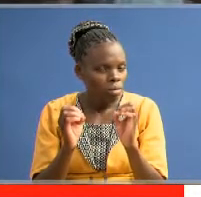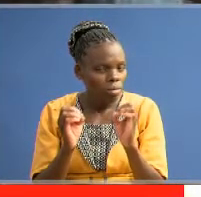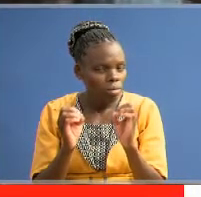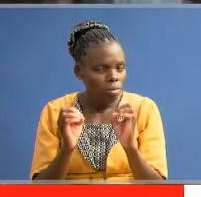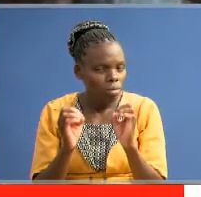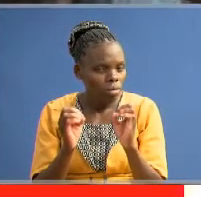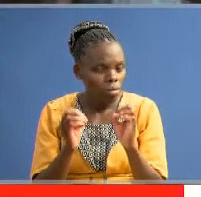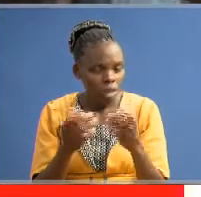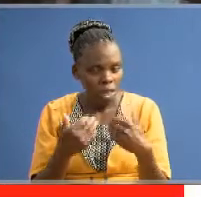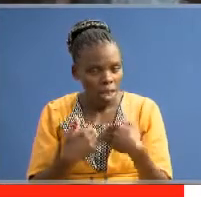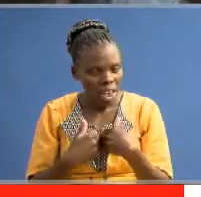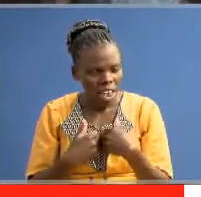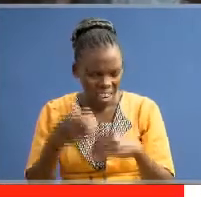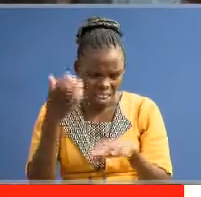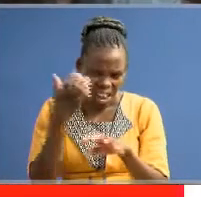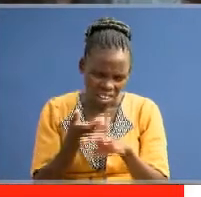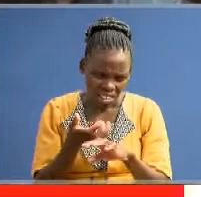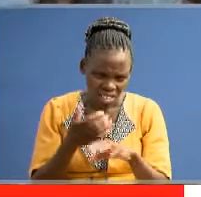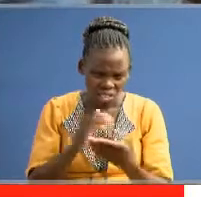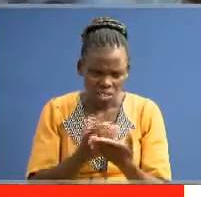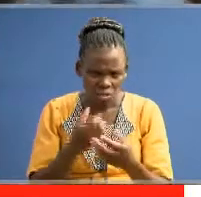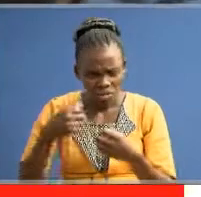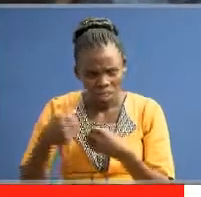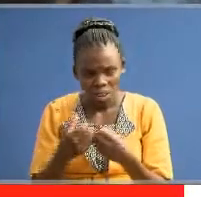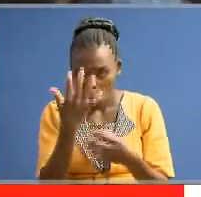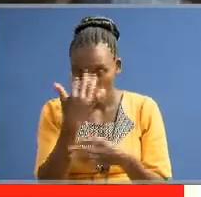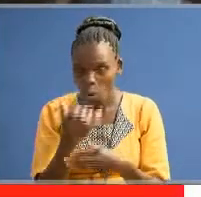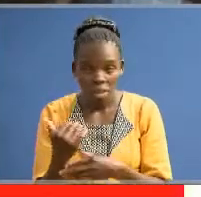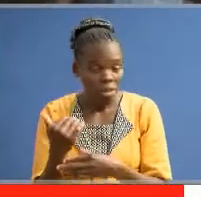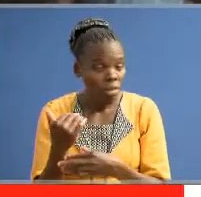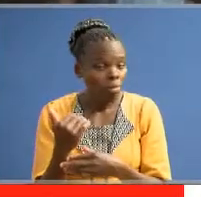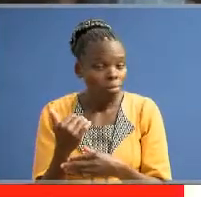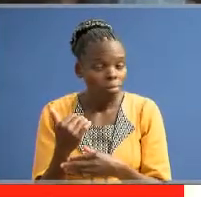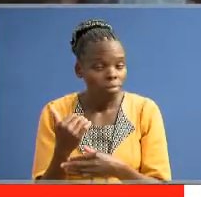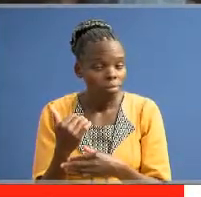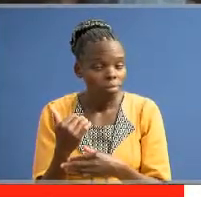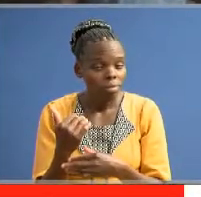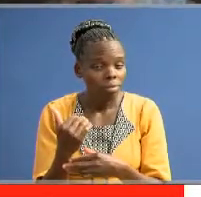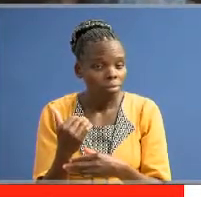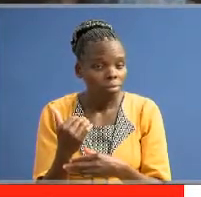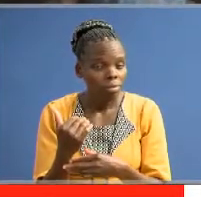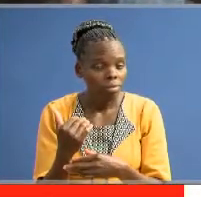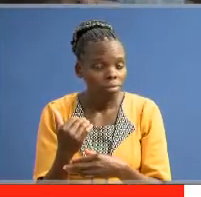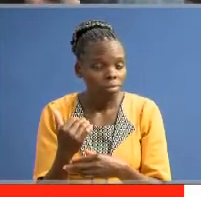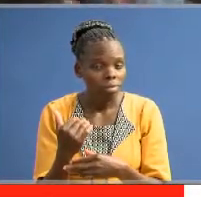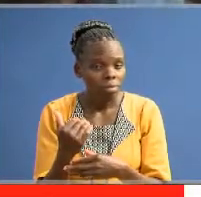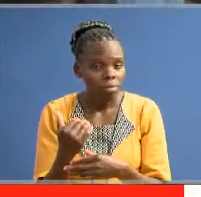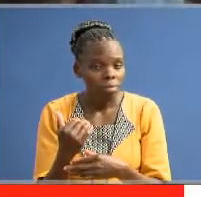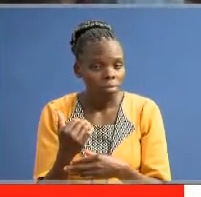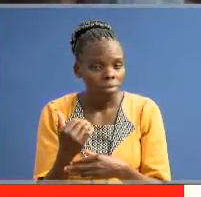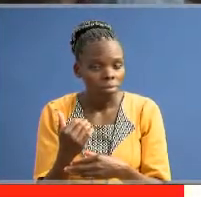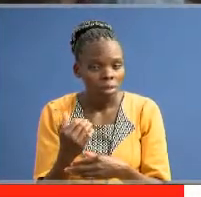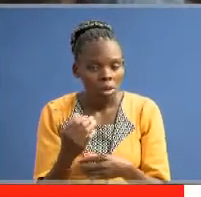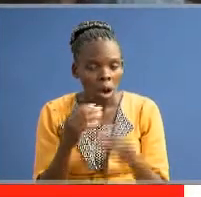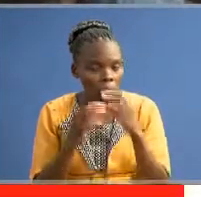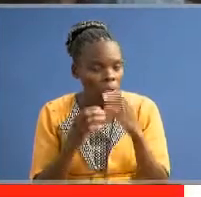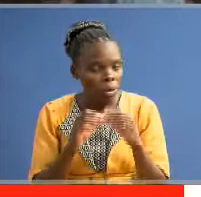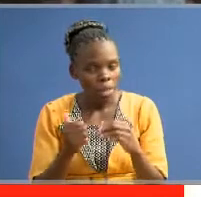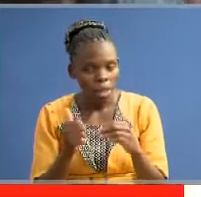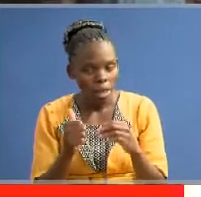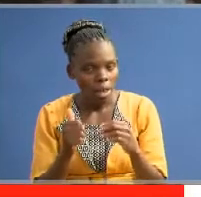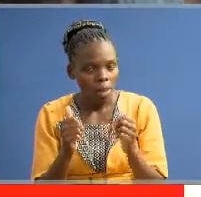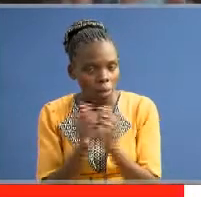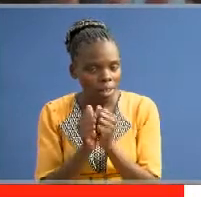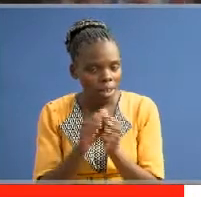He has had some challenges because he sort of cannot really associate with others because,